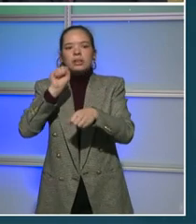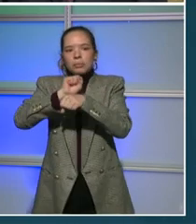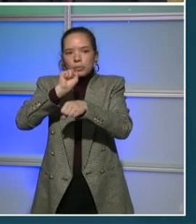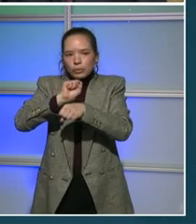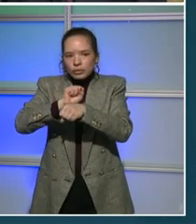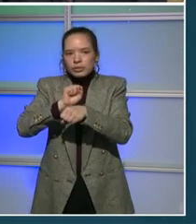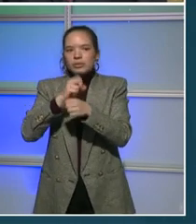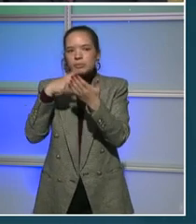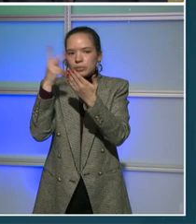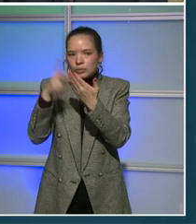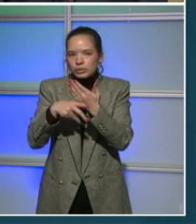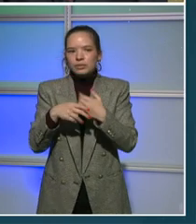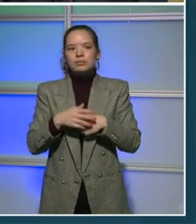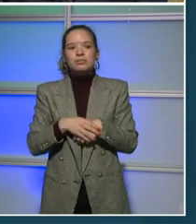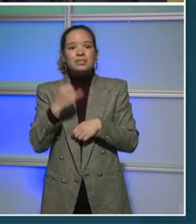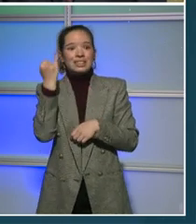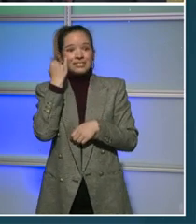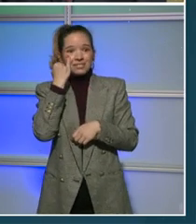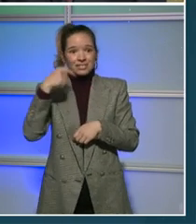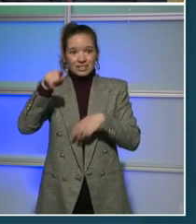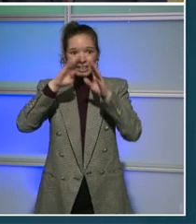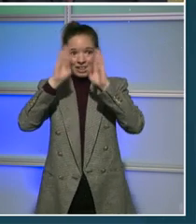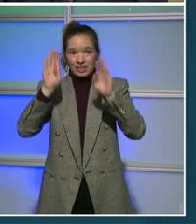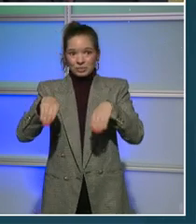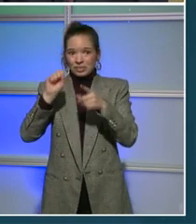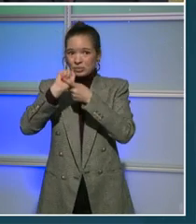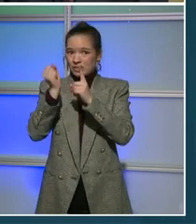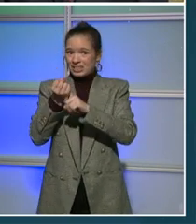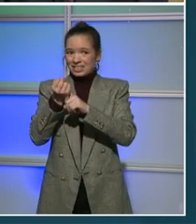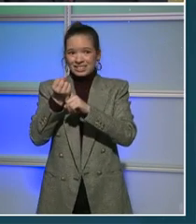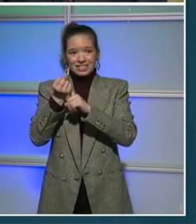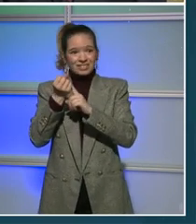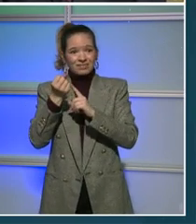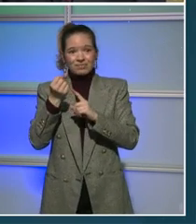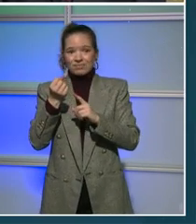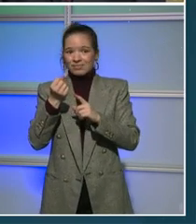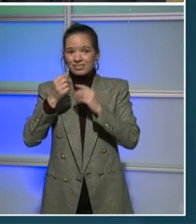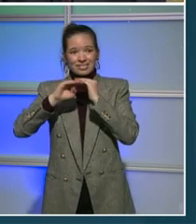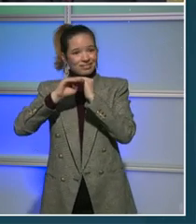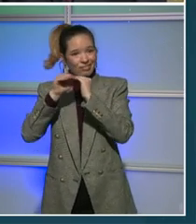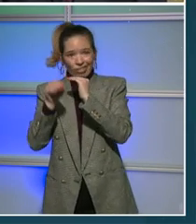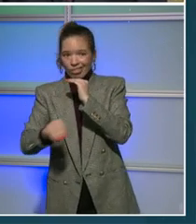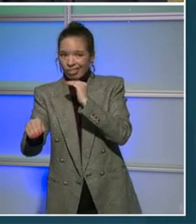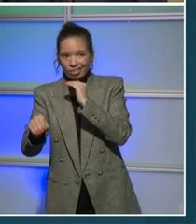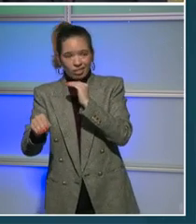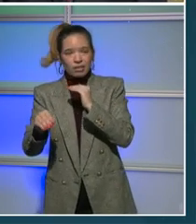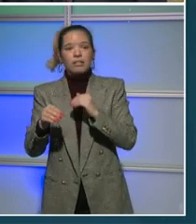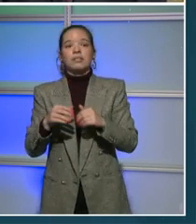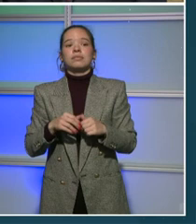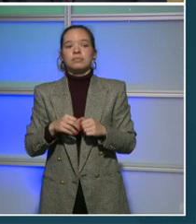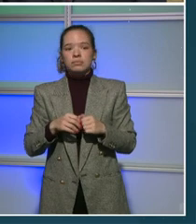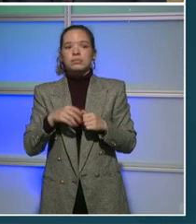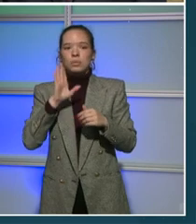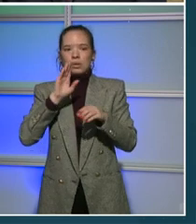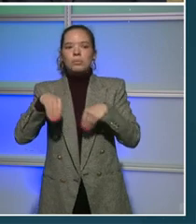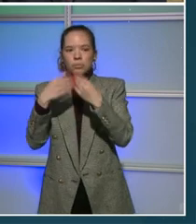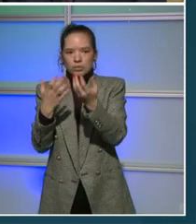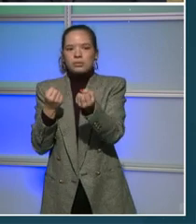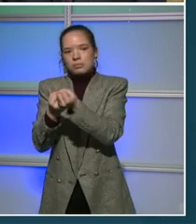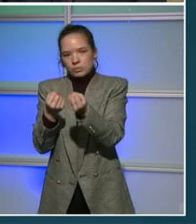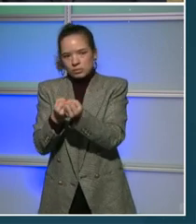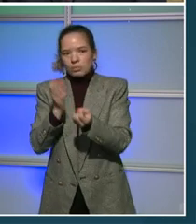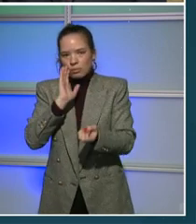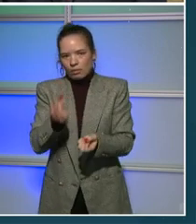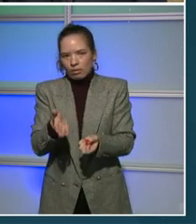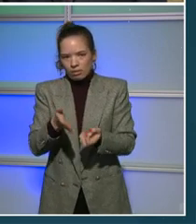situations had suddenly destabilized. Allocations to reflect the growing need for resident cash assistance, a need reflected